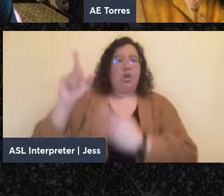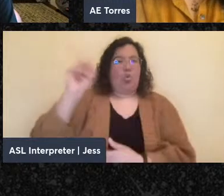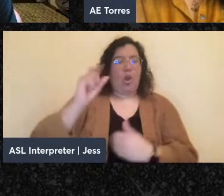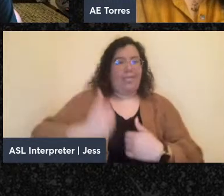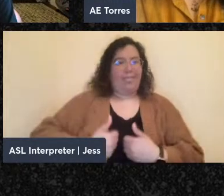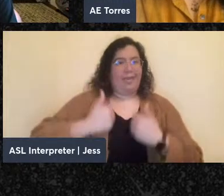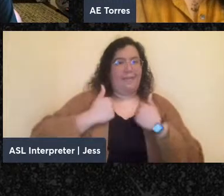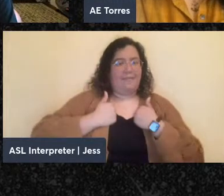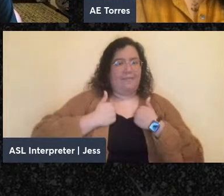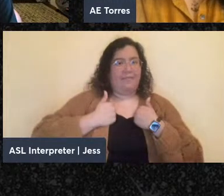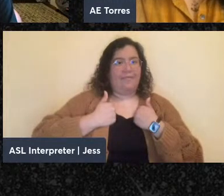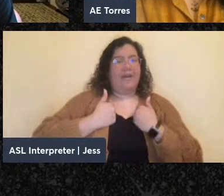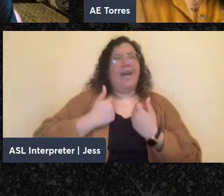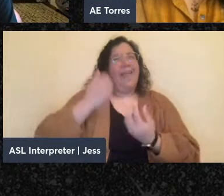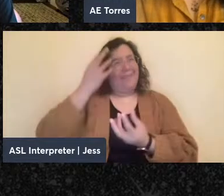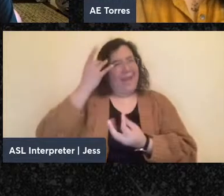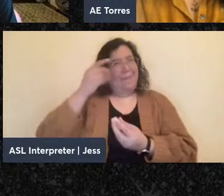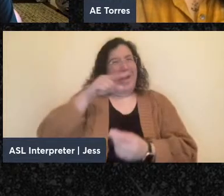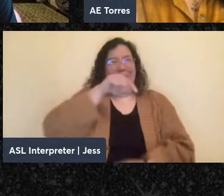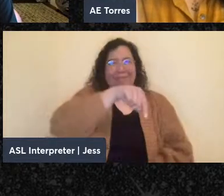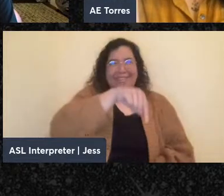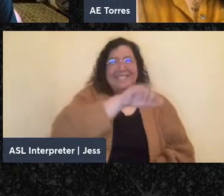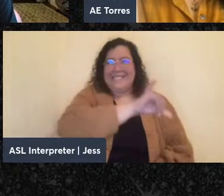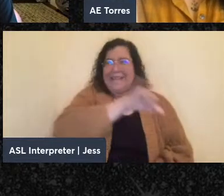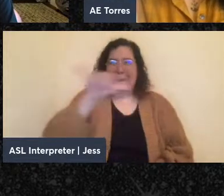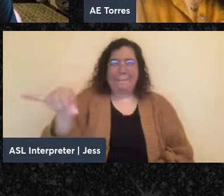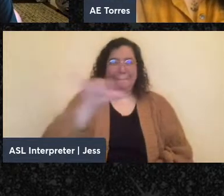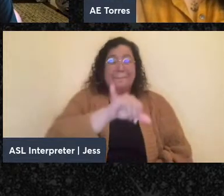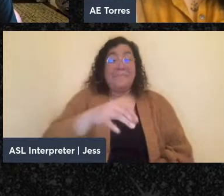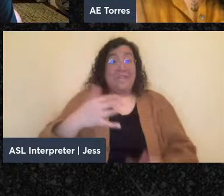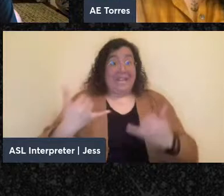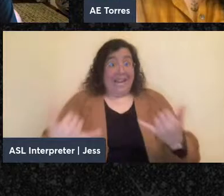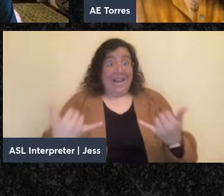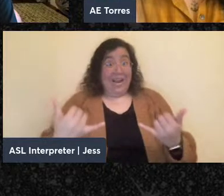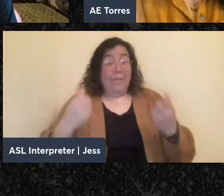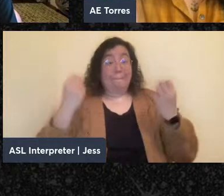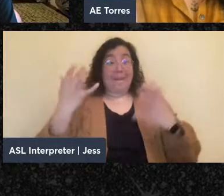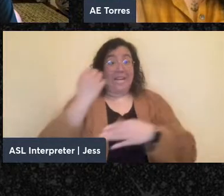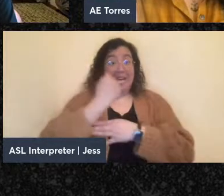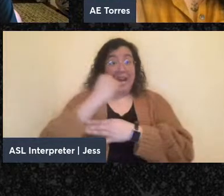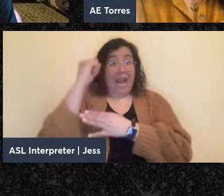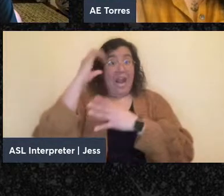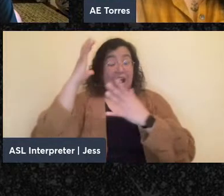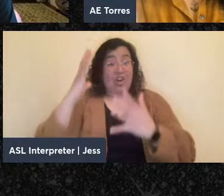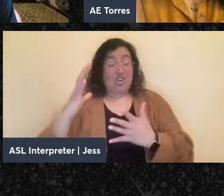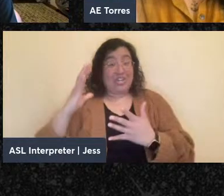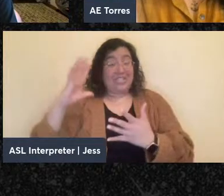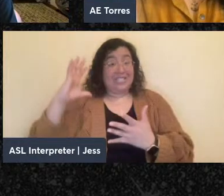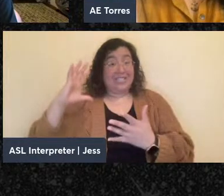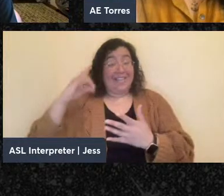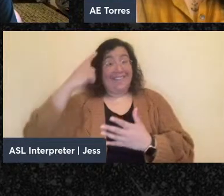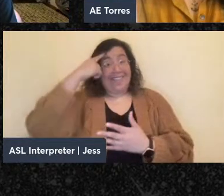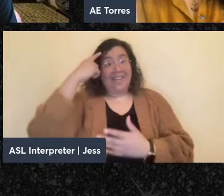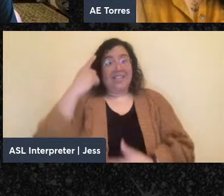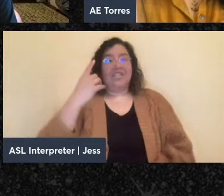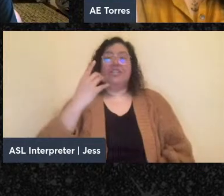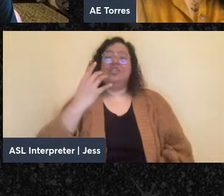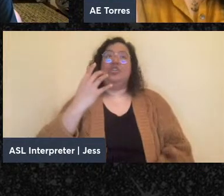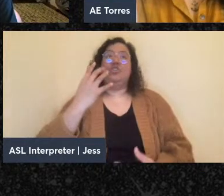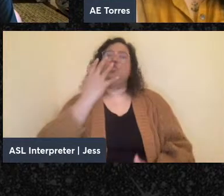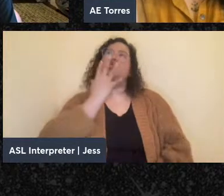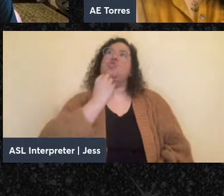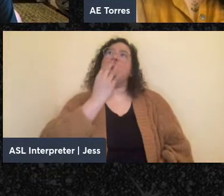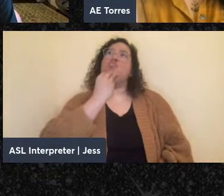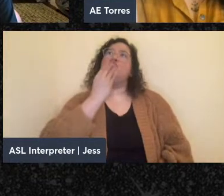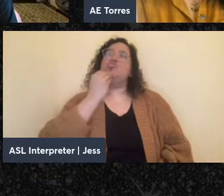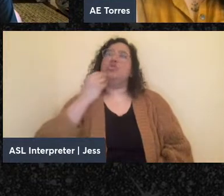think of that in that same way, because in this time frame, many anarchists were just always thinking, well, Jews as a diasporic people have always